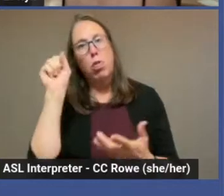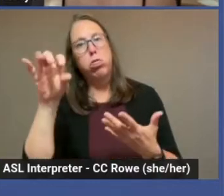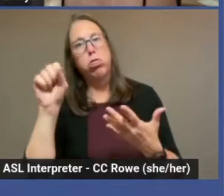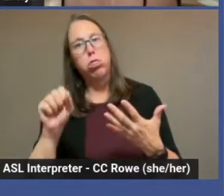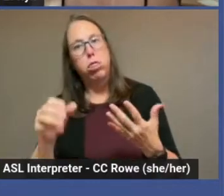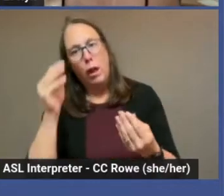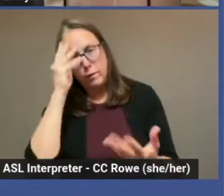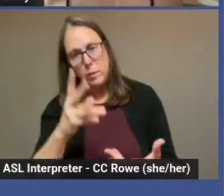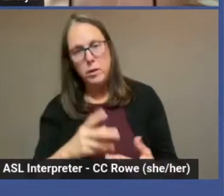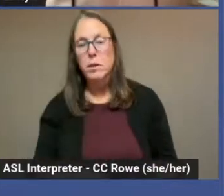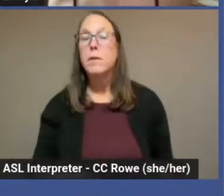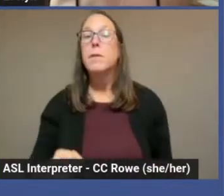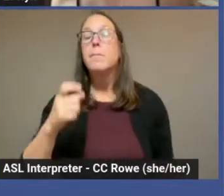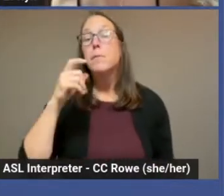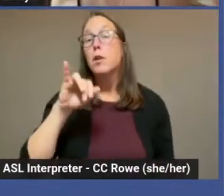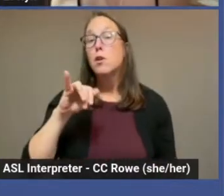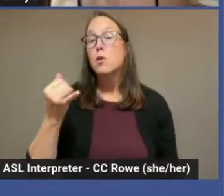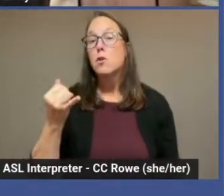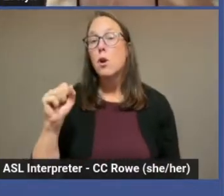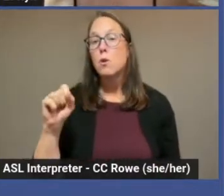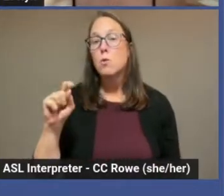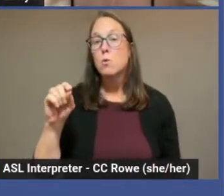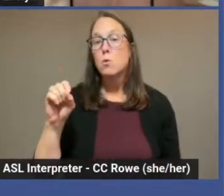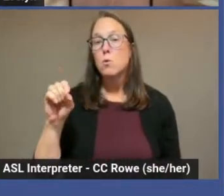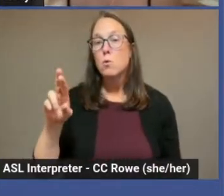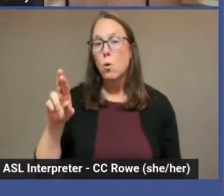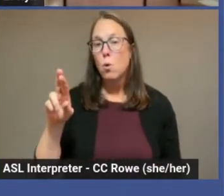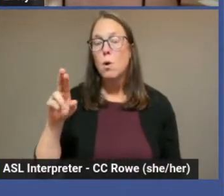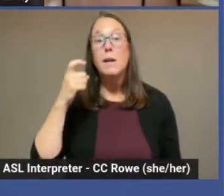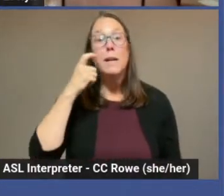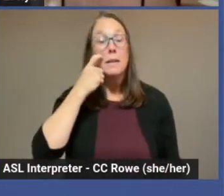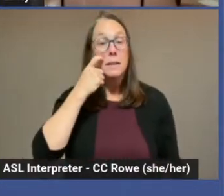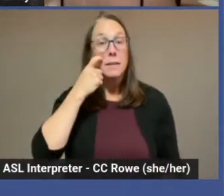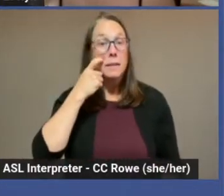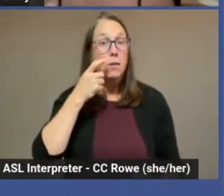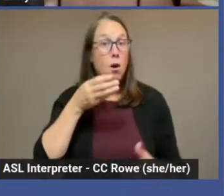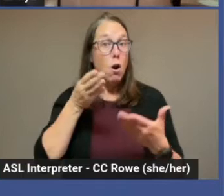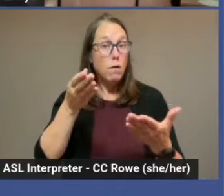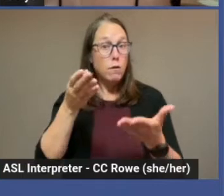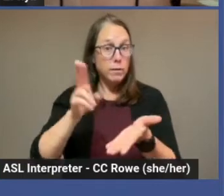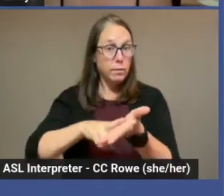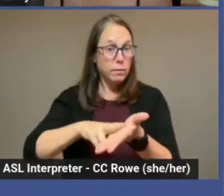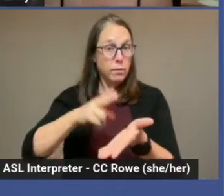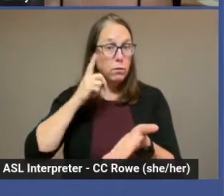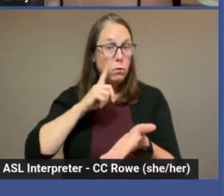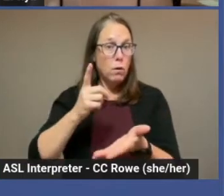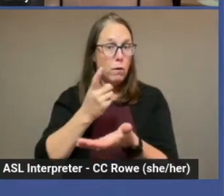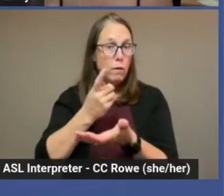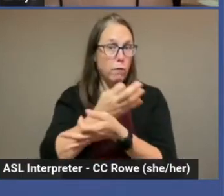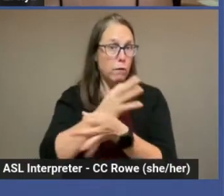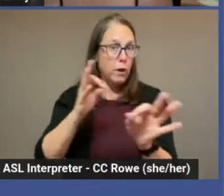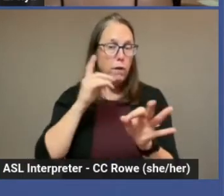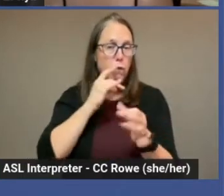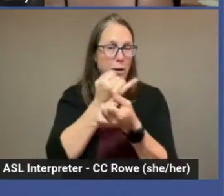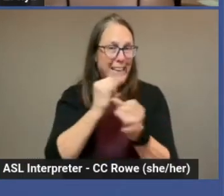recently offered a sign up for free for independent researchers.